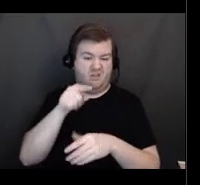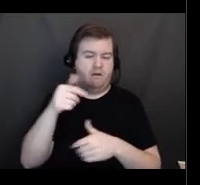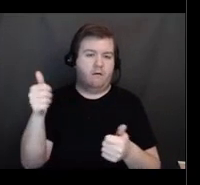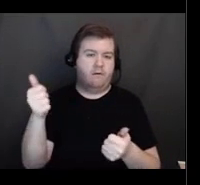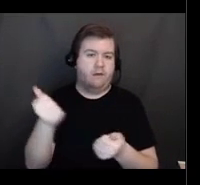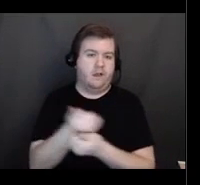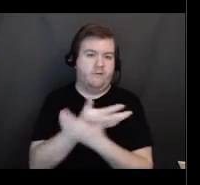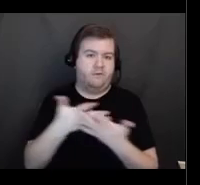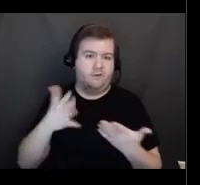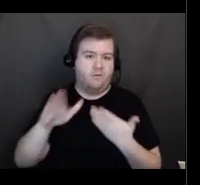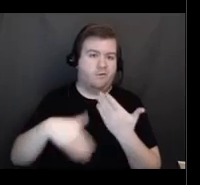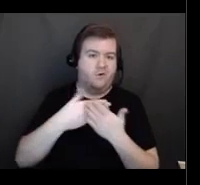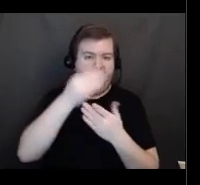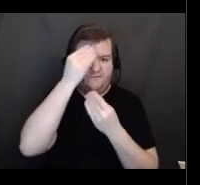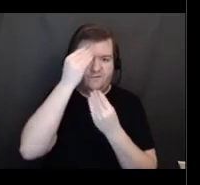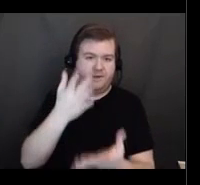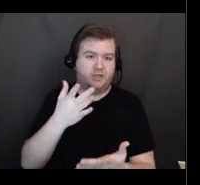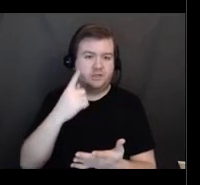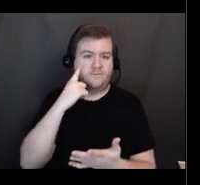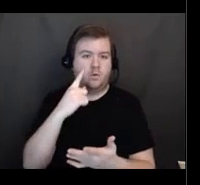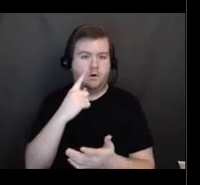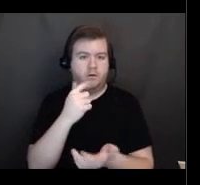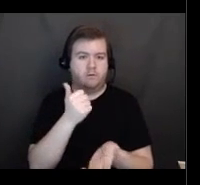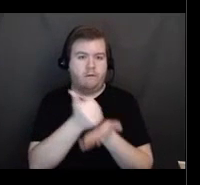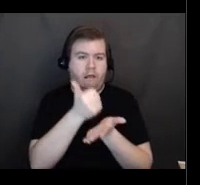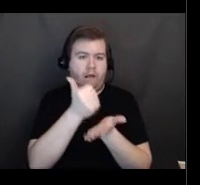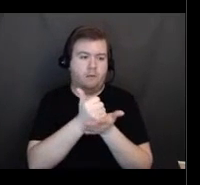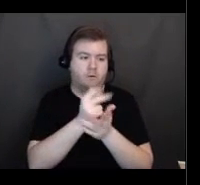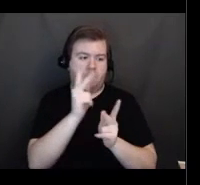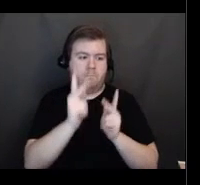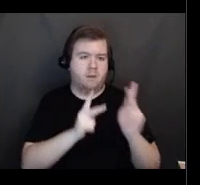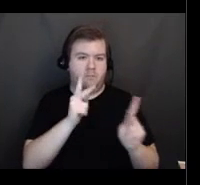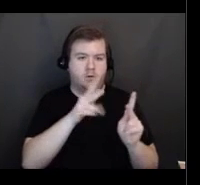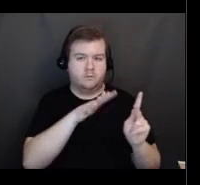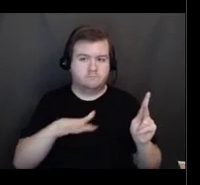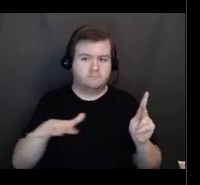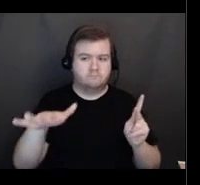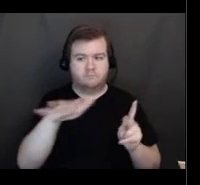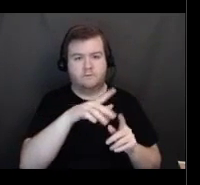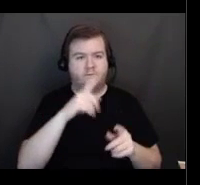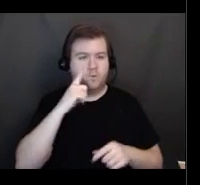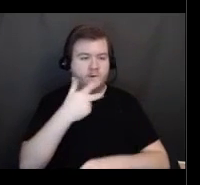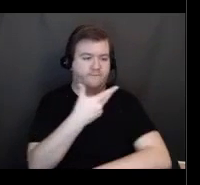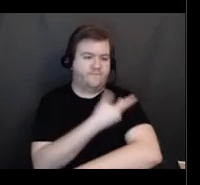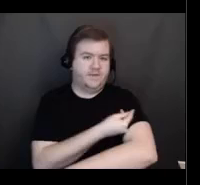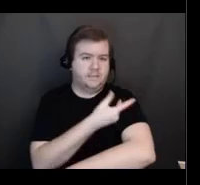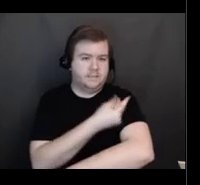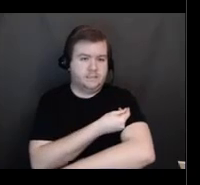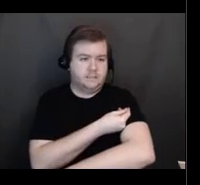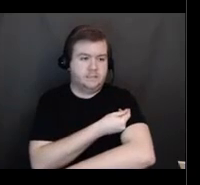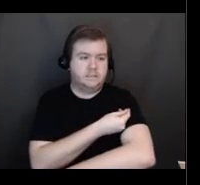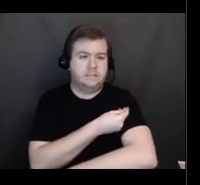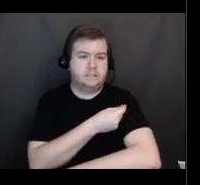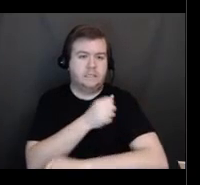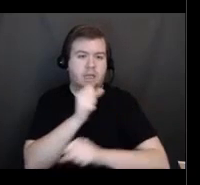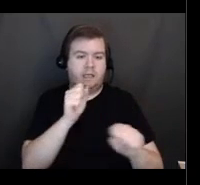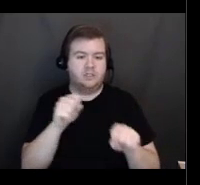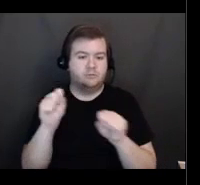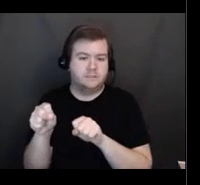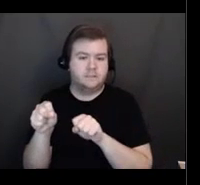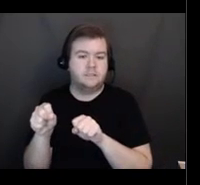provide vaccine eligibility and